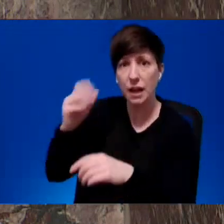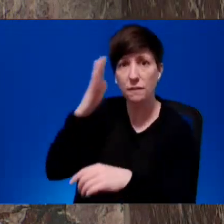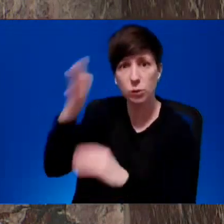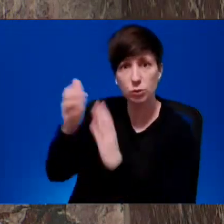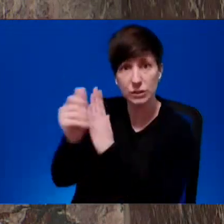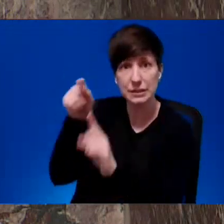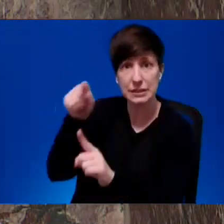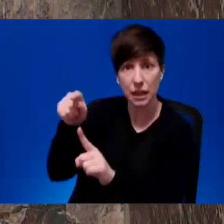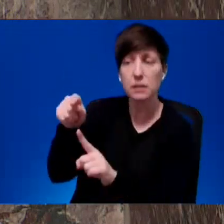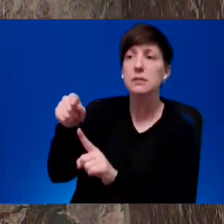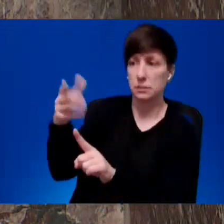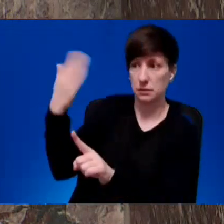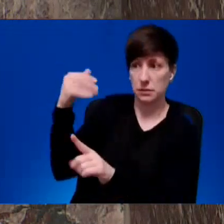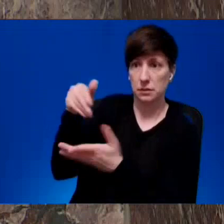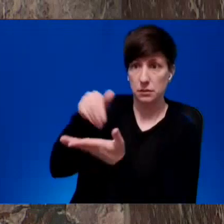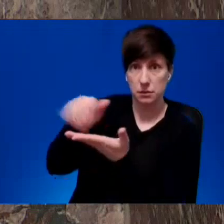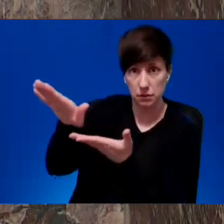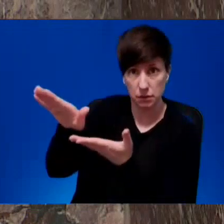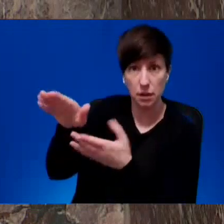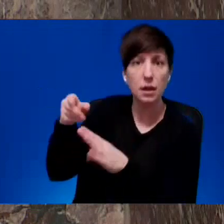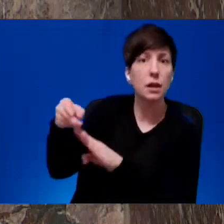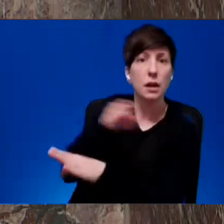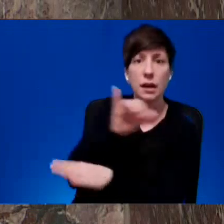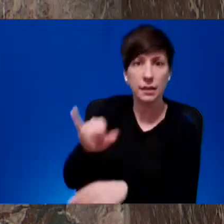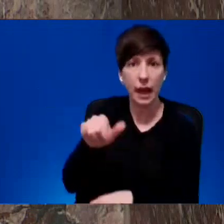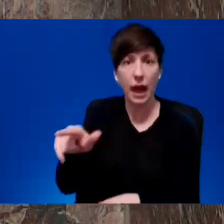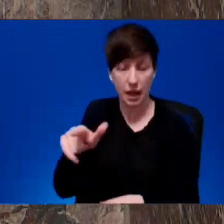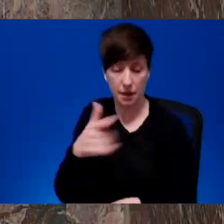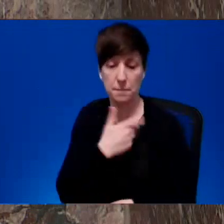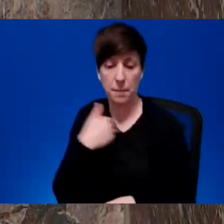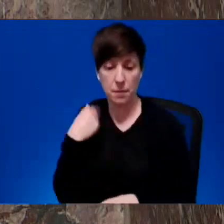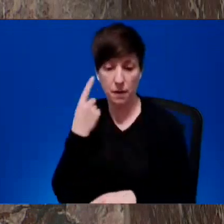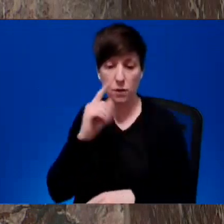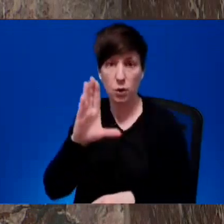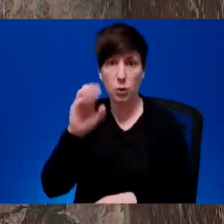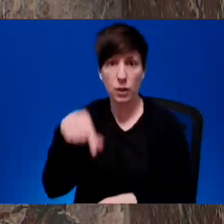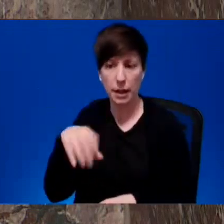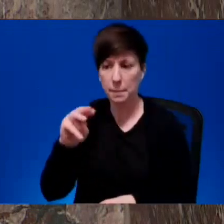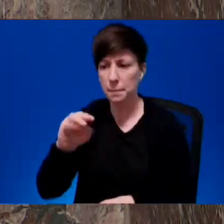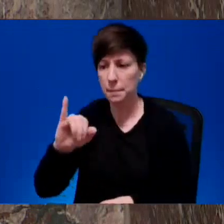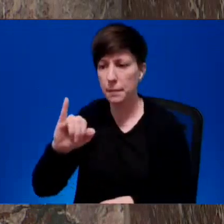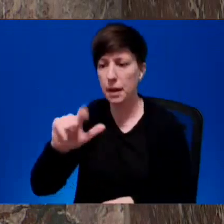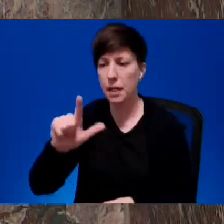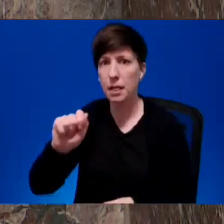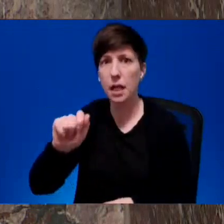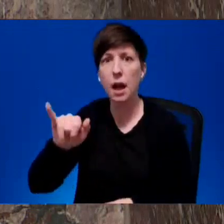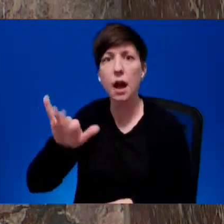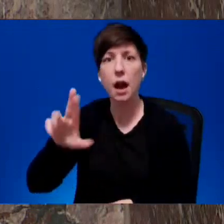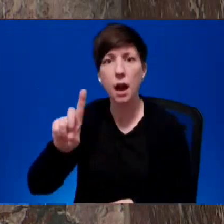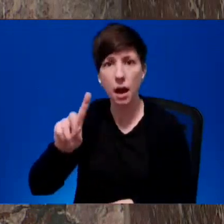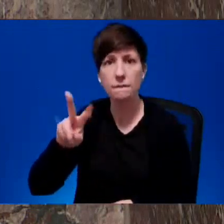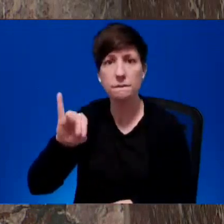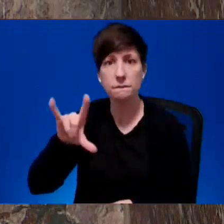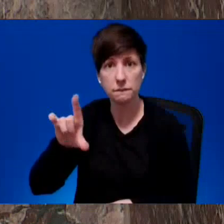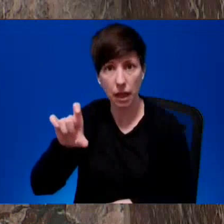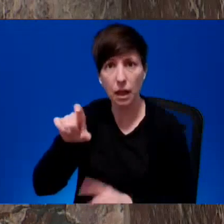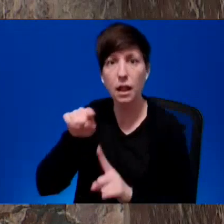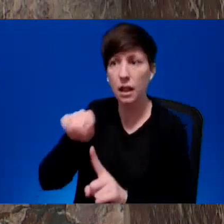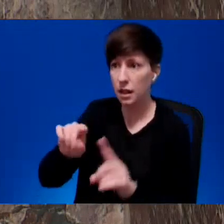the Member for Coquitlam-Millardville set a clear precedent of moral clarity in addressing these issues.